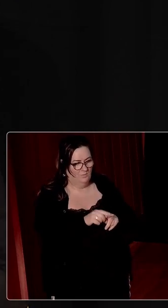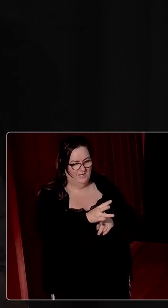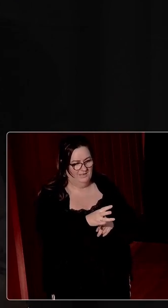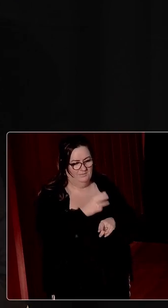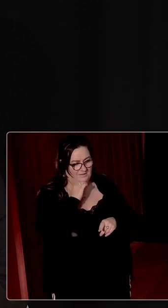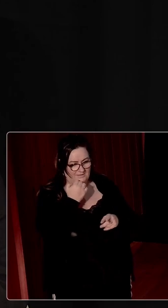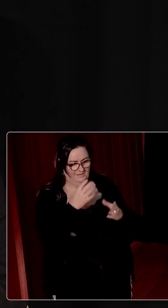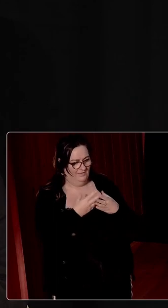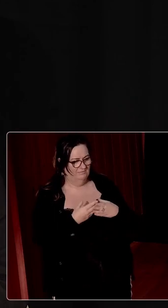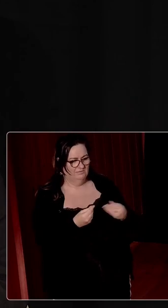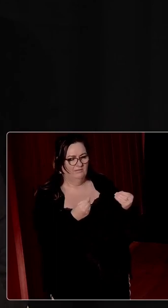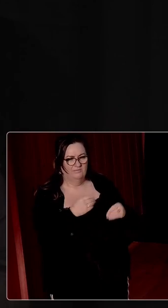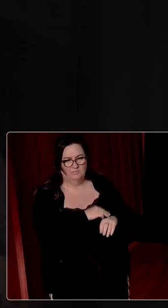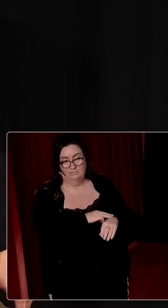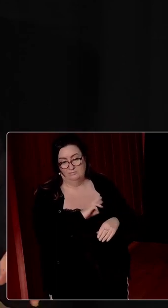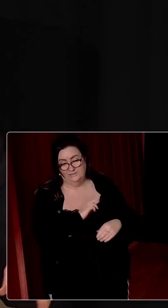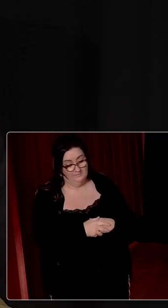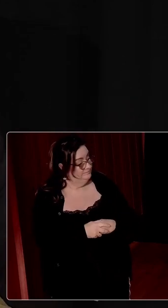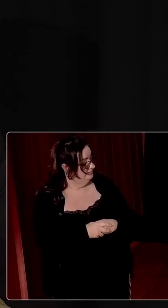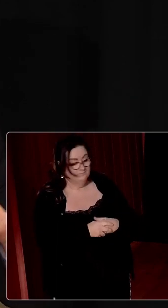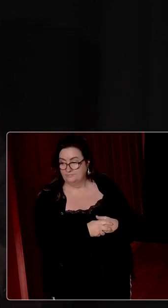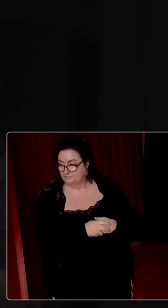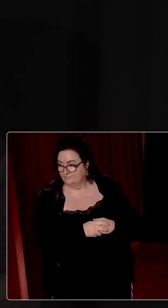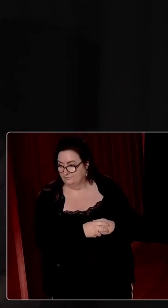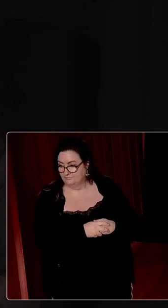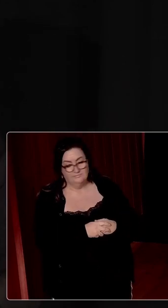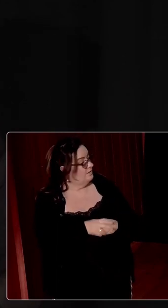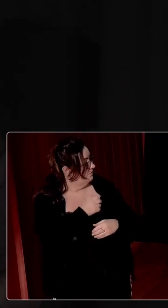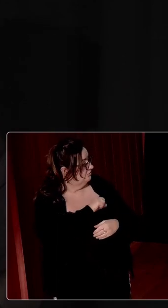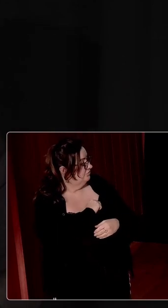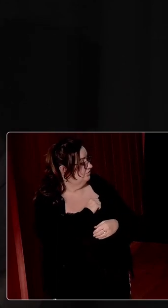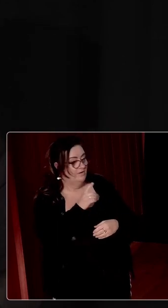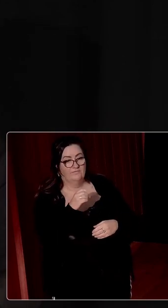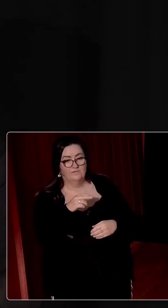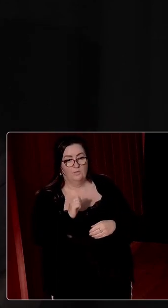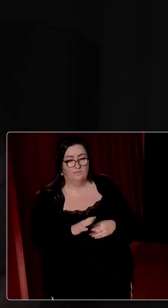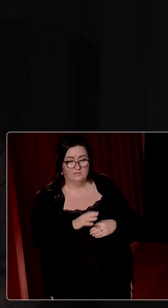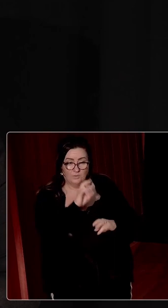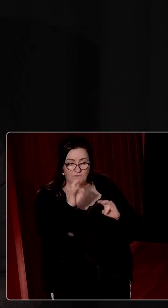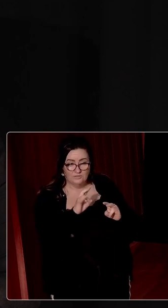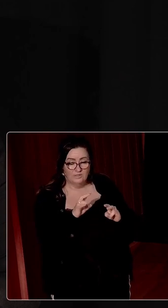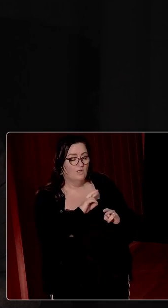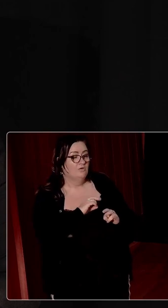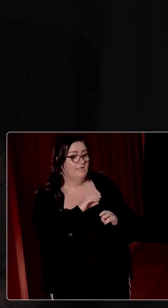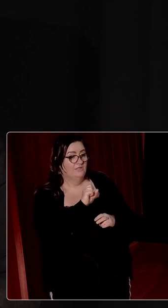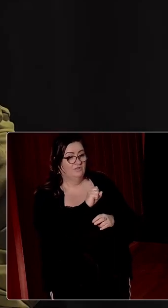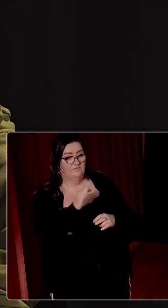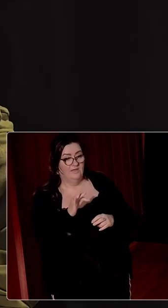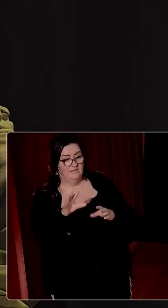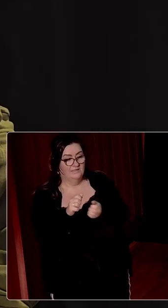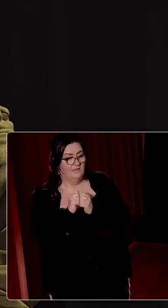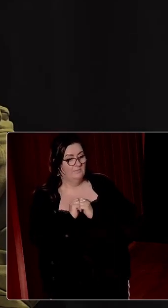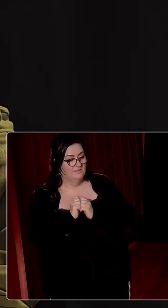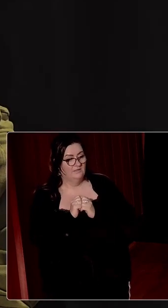because they've already solved that one. I wasn't quite sure the Donal's question. Well, Donal is basically Sinn Féin adopting